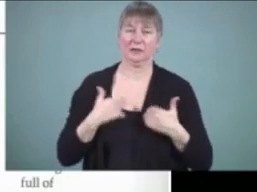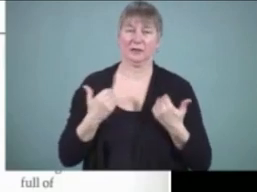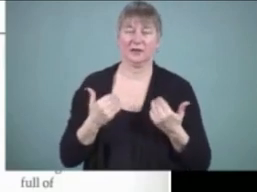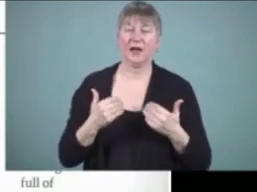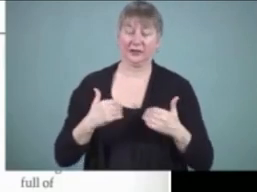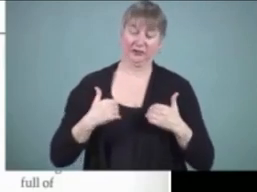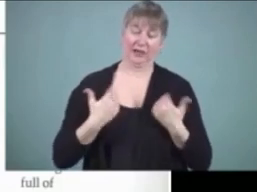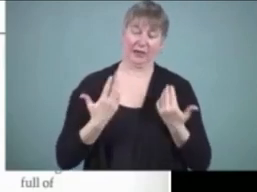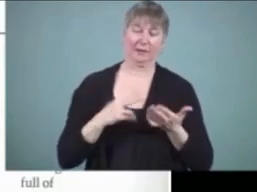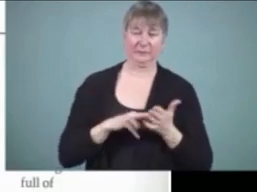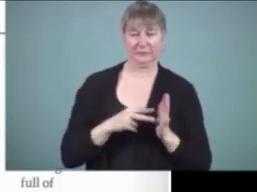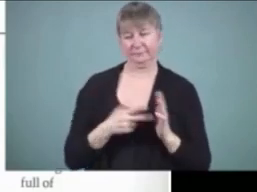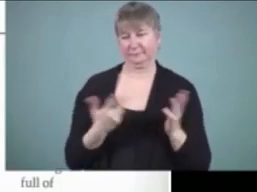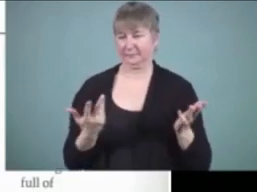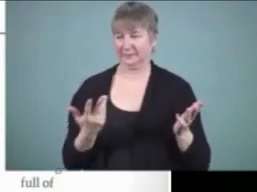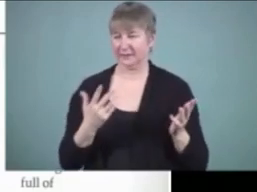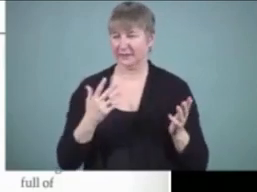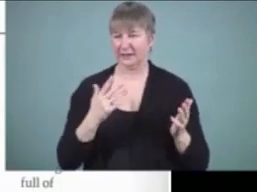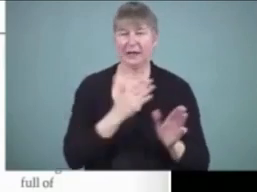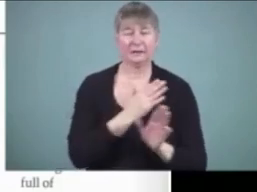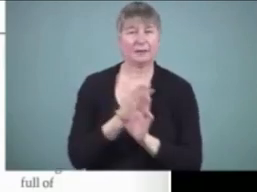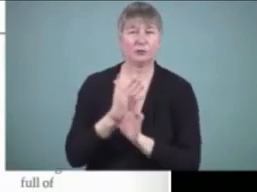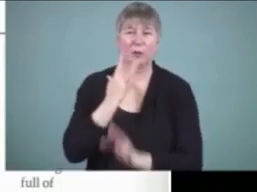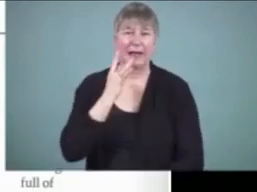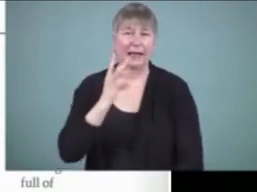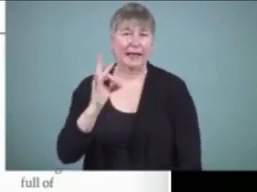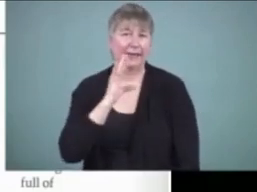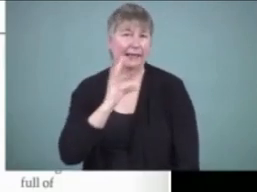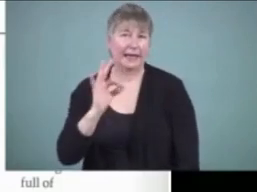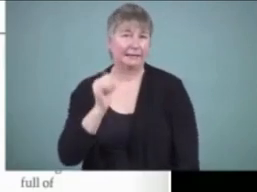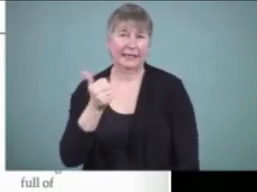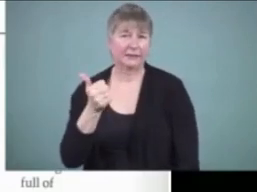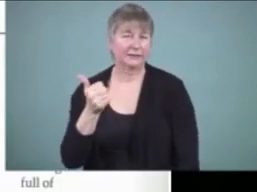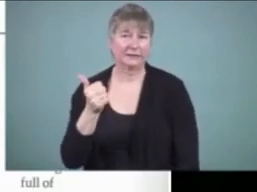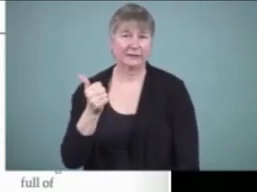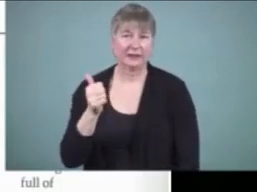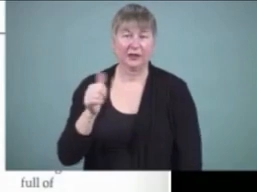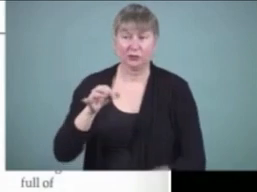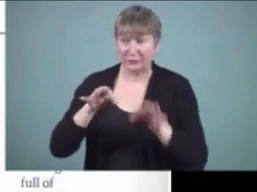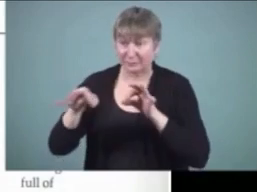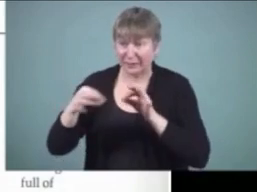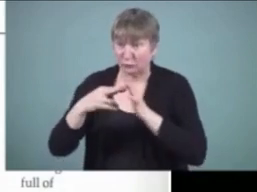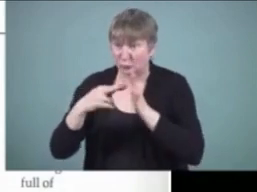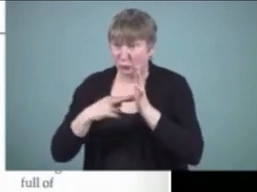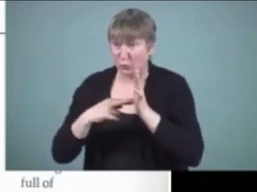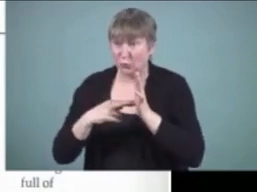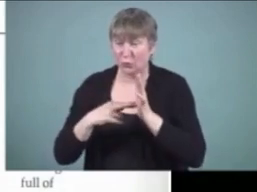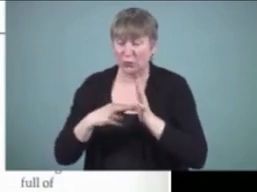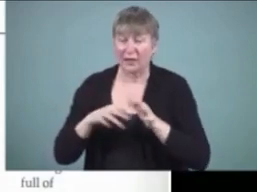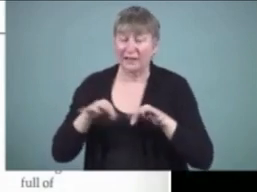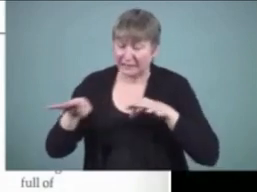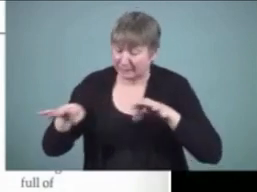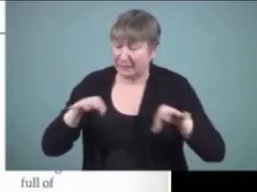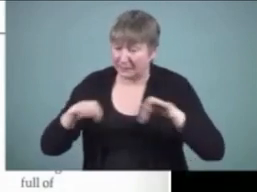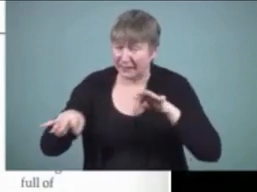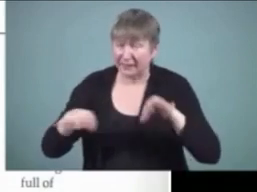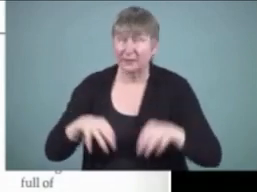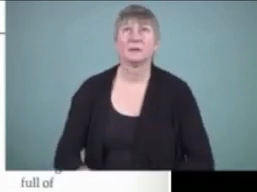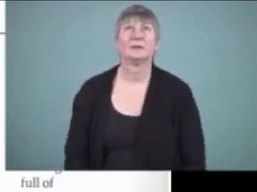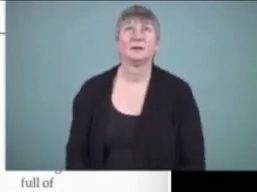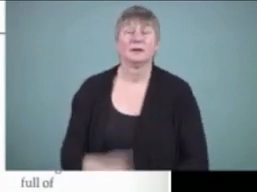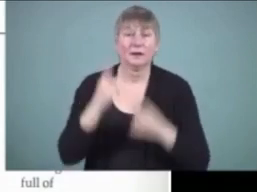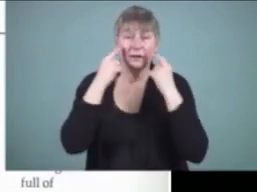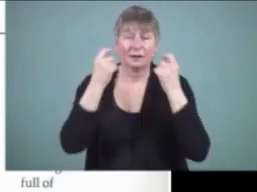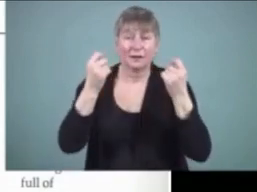very young i mean you know up to eight nine ten years old describing a rule just doesn't make very much sense and applying it